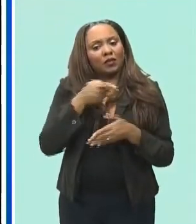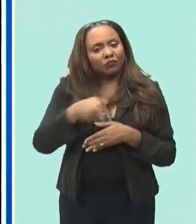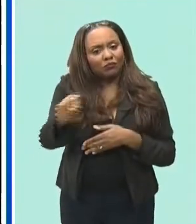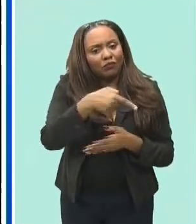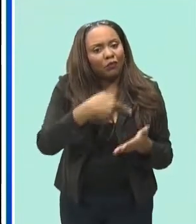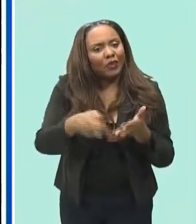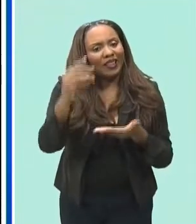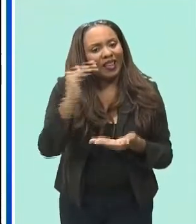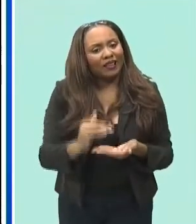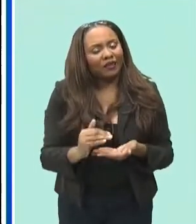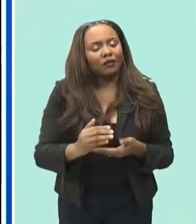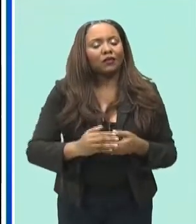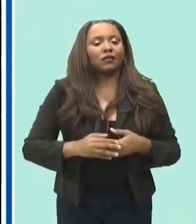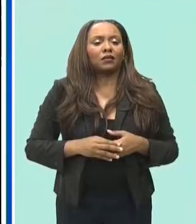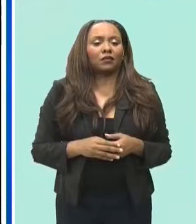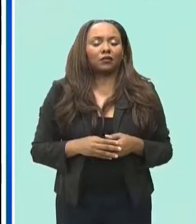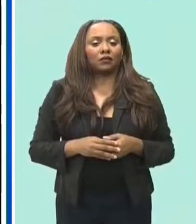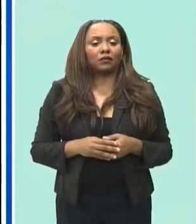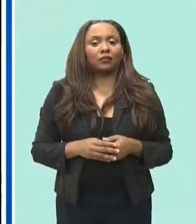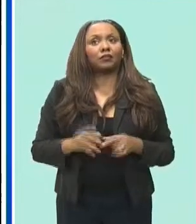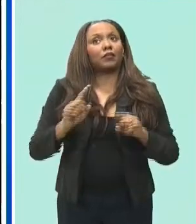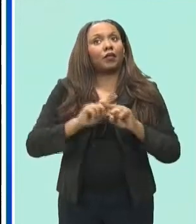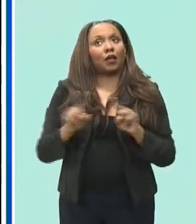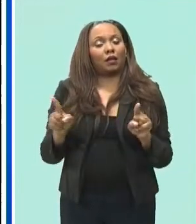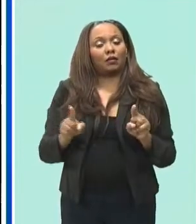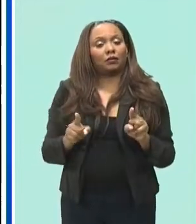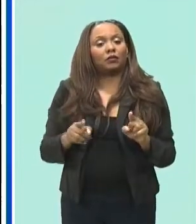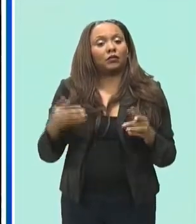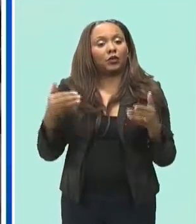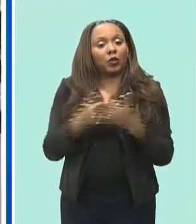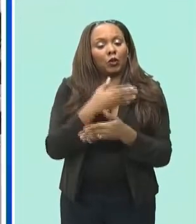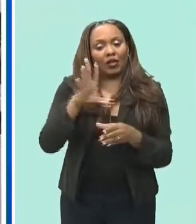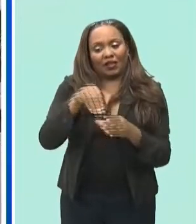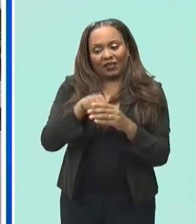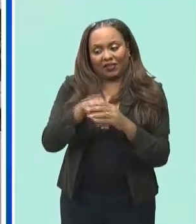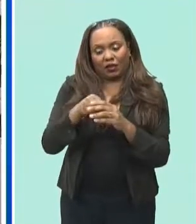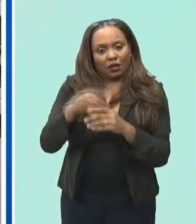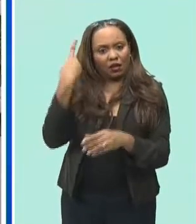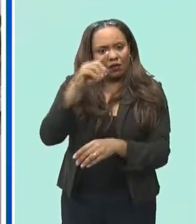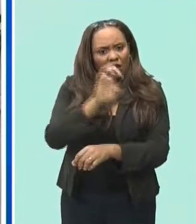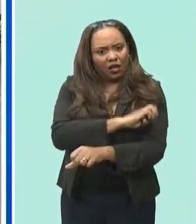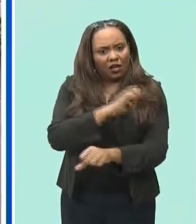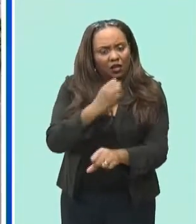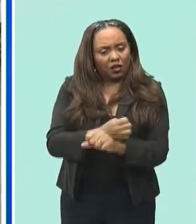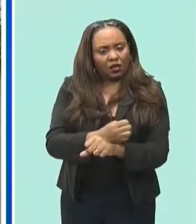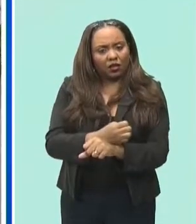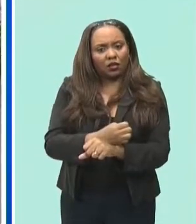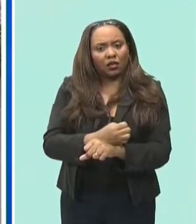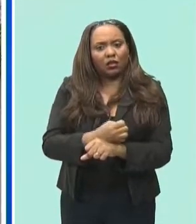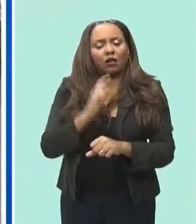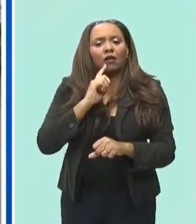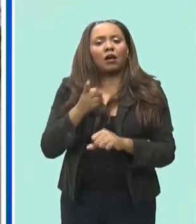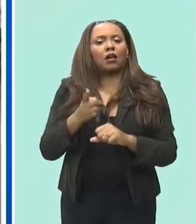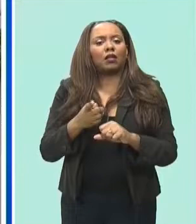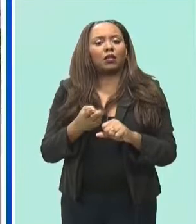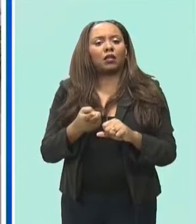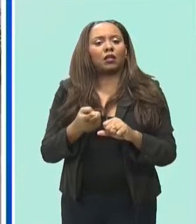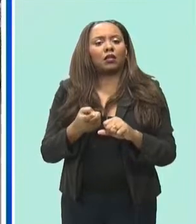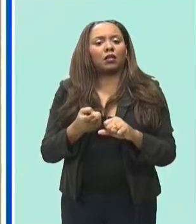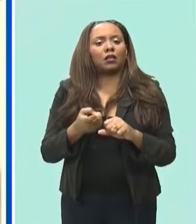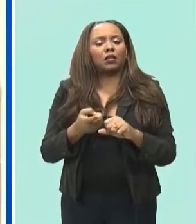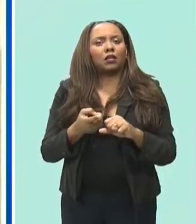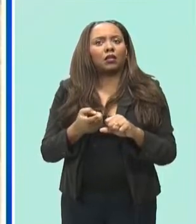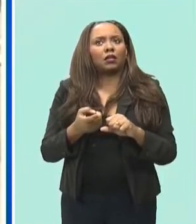however minister abrams says potential new investments in the energy sector are being hampered by government's inability